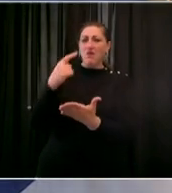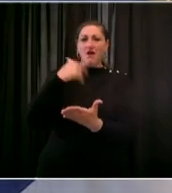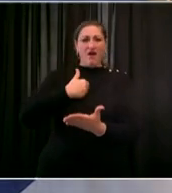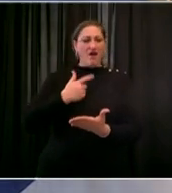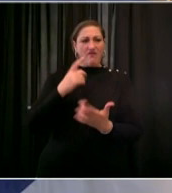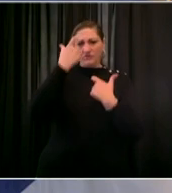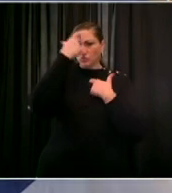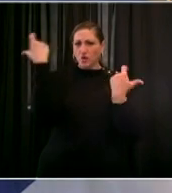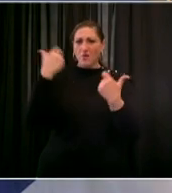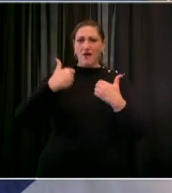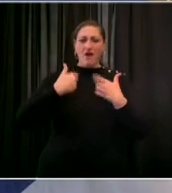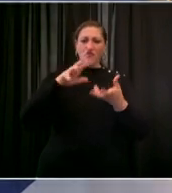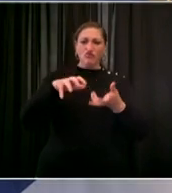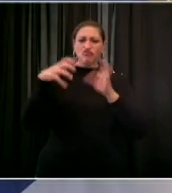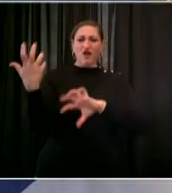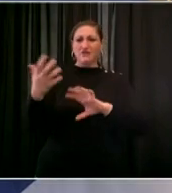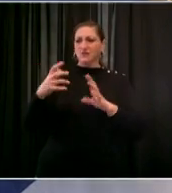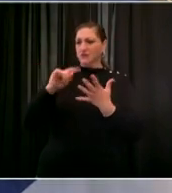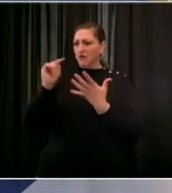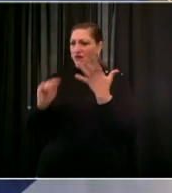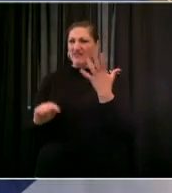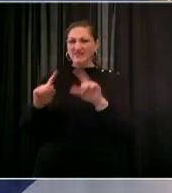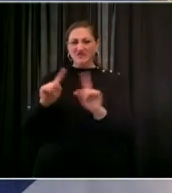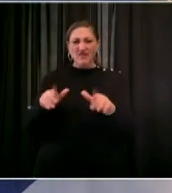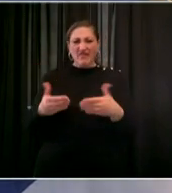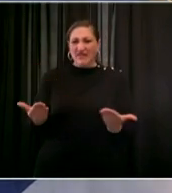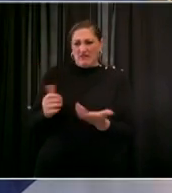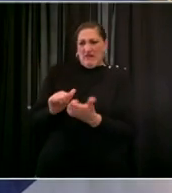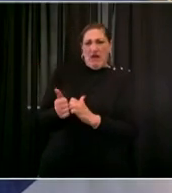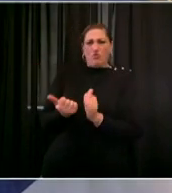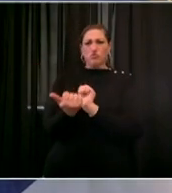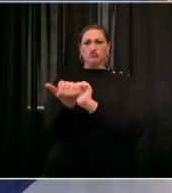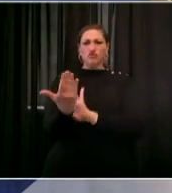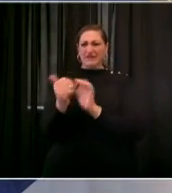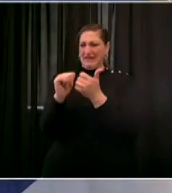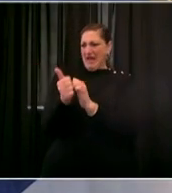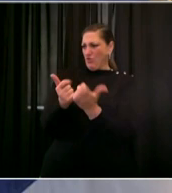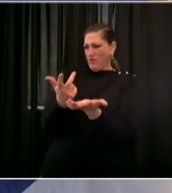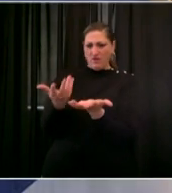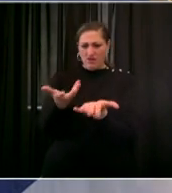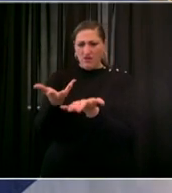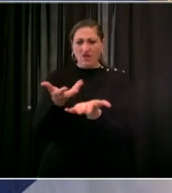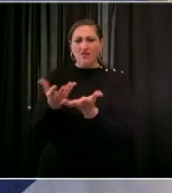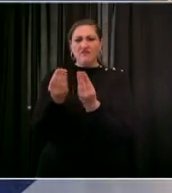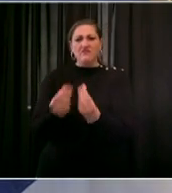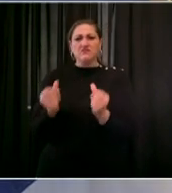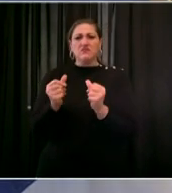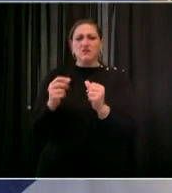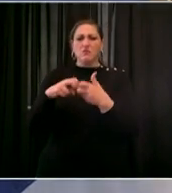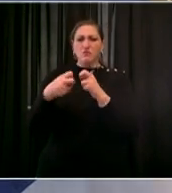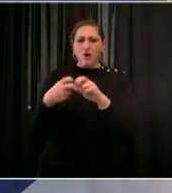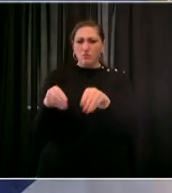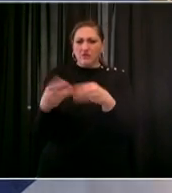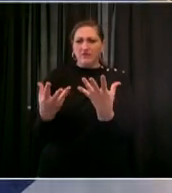we address serious mental illness in our city changes that will support and amplify the good work